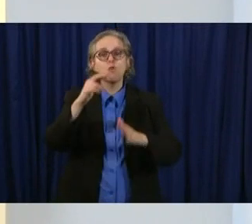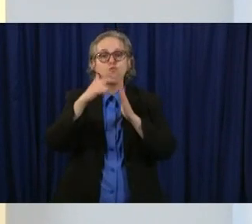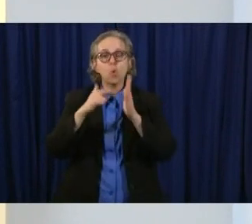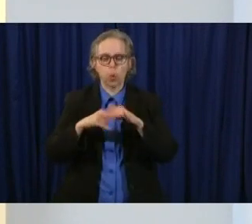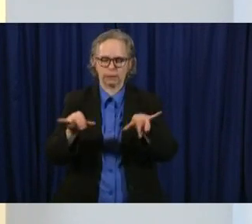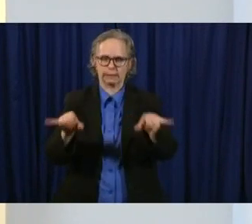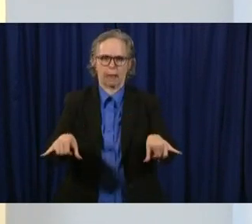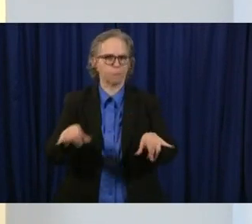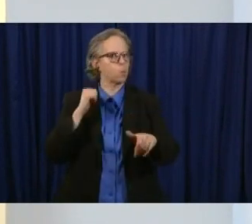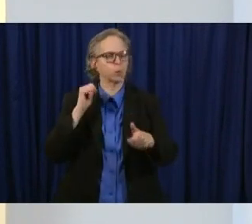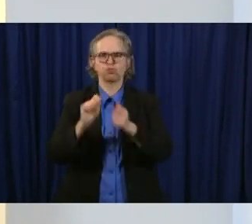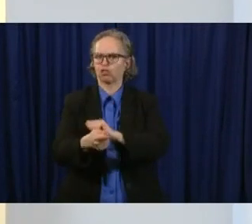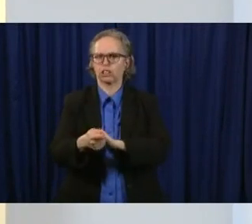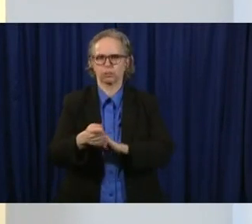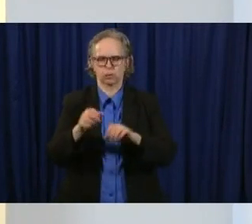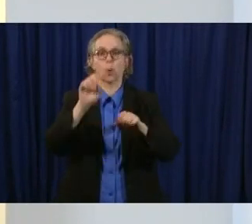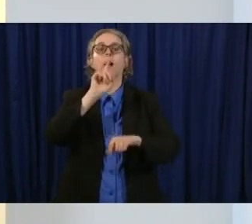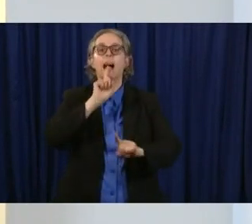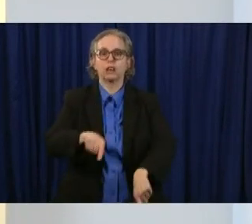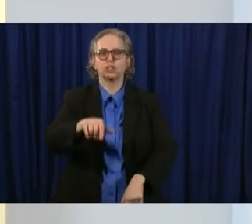forward sir